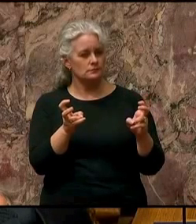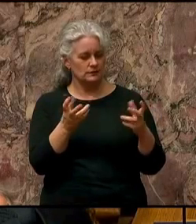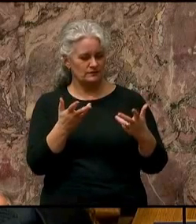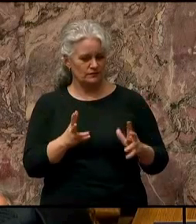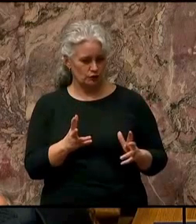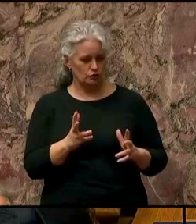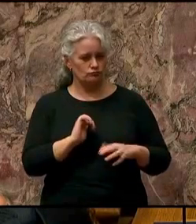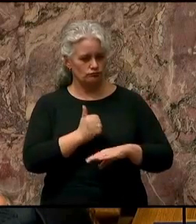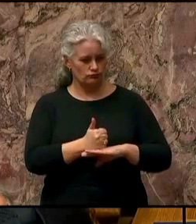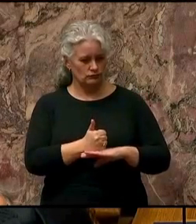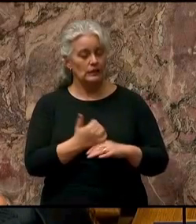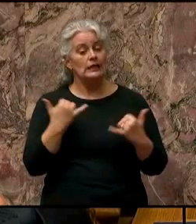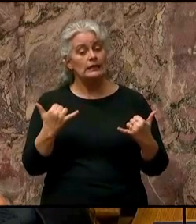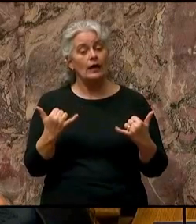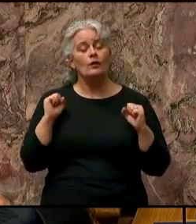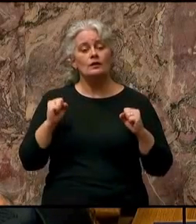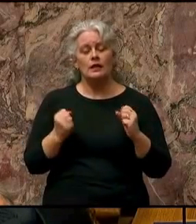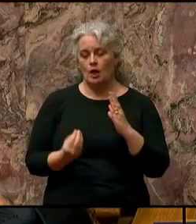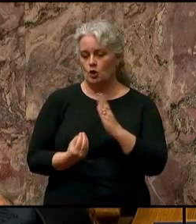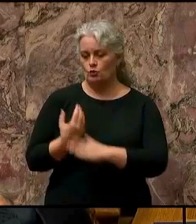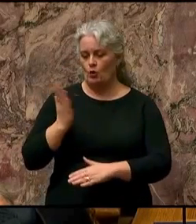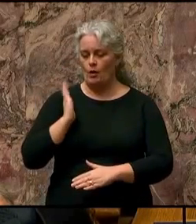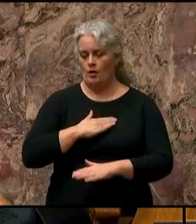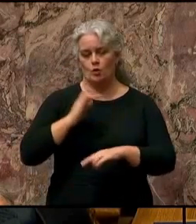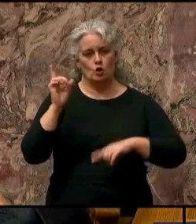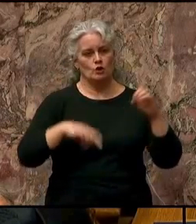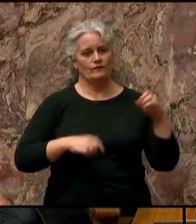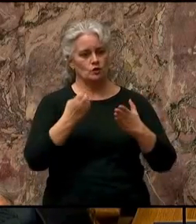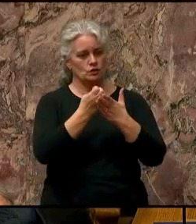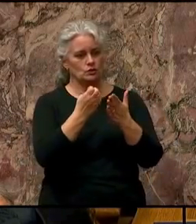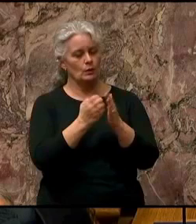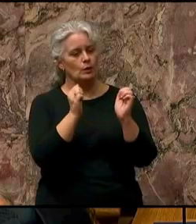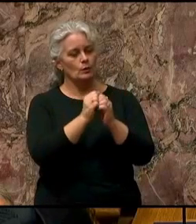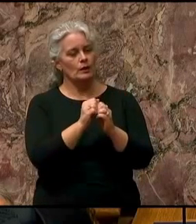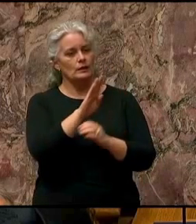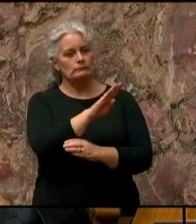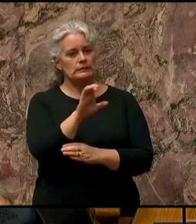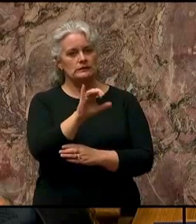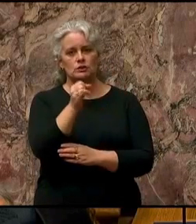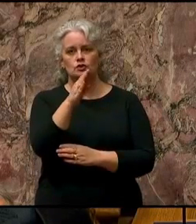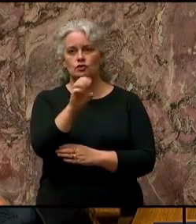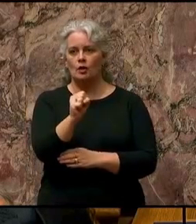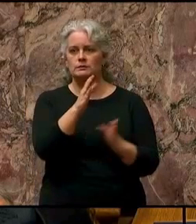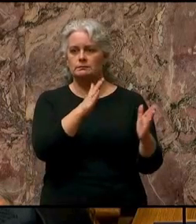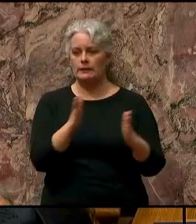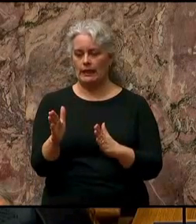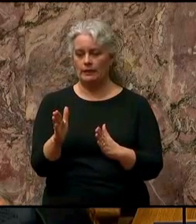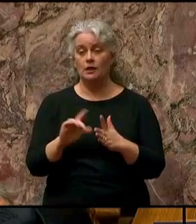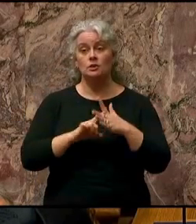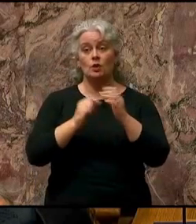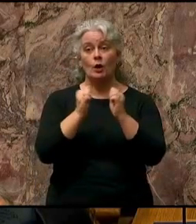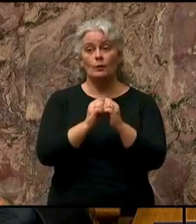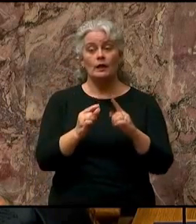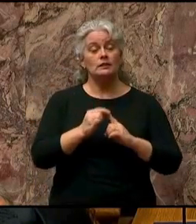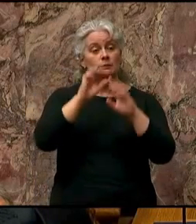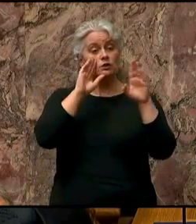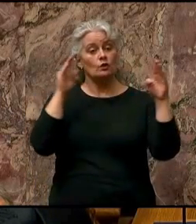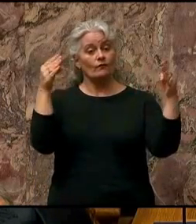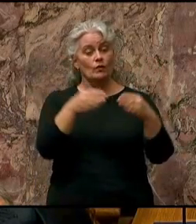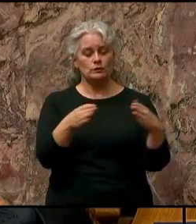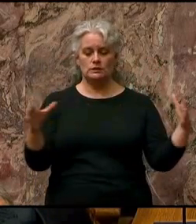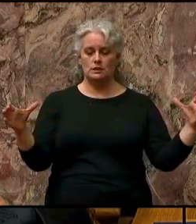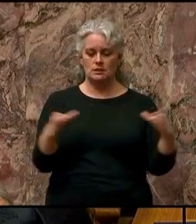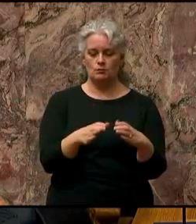to grow our diverse economy with our BC jobs plan. It starts with a special focus on small